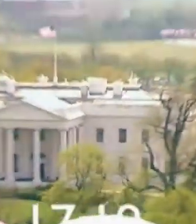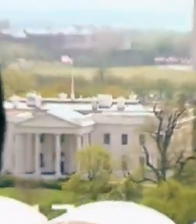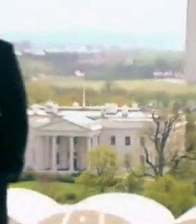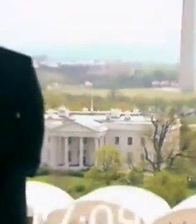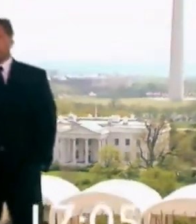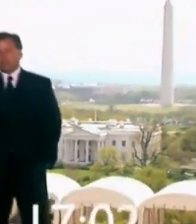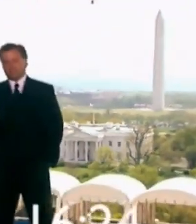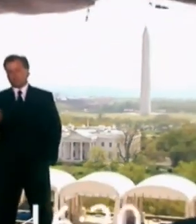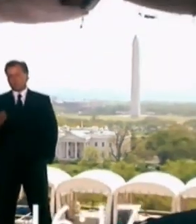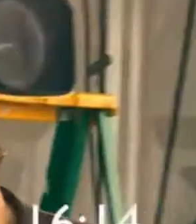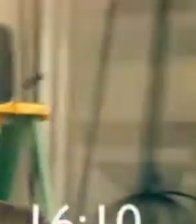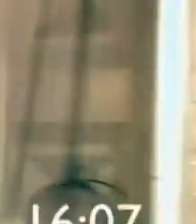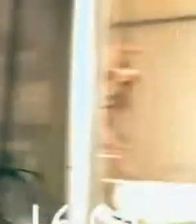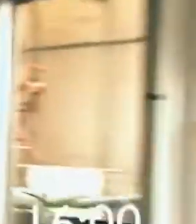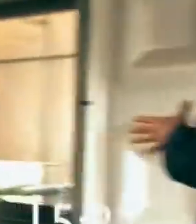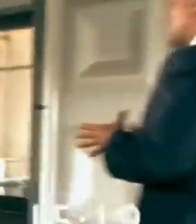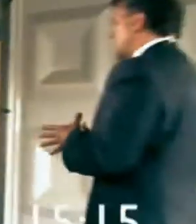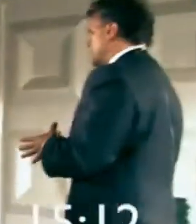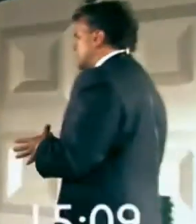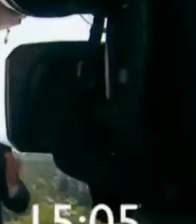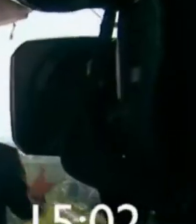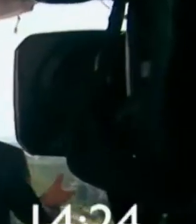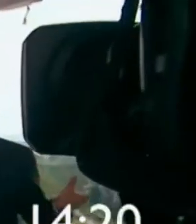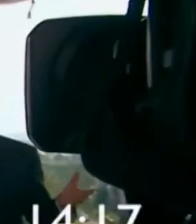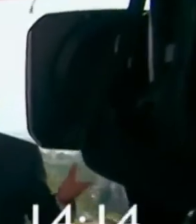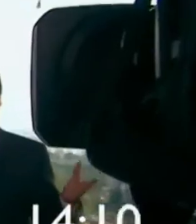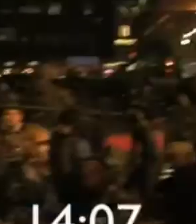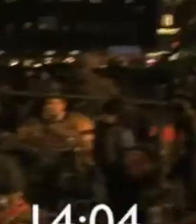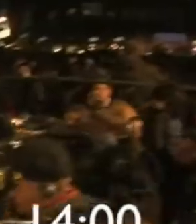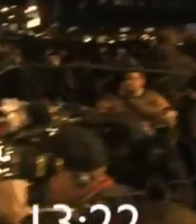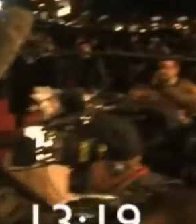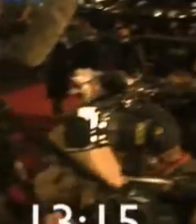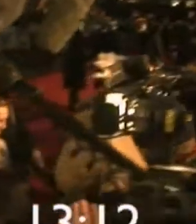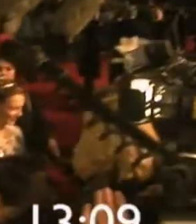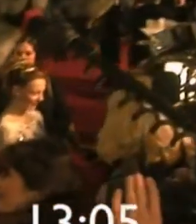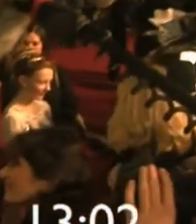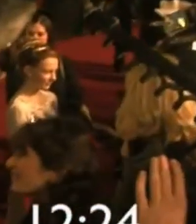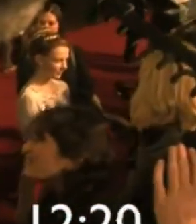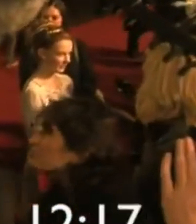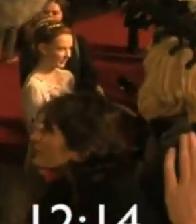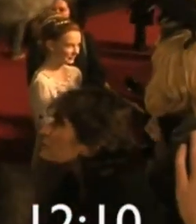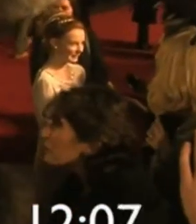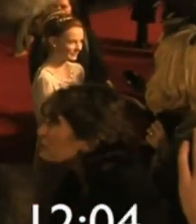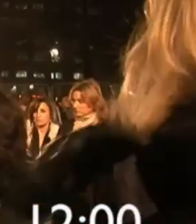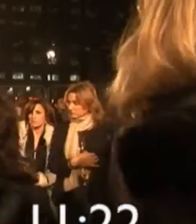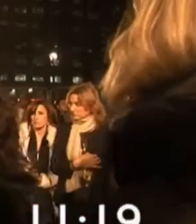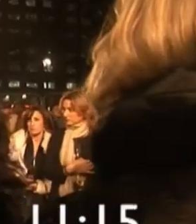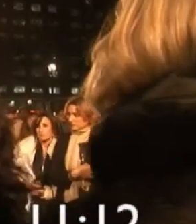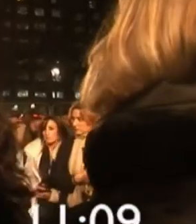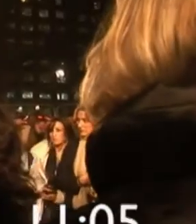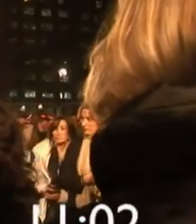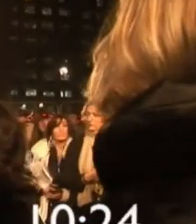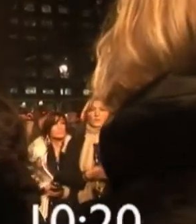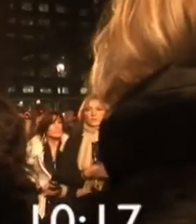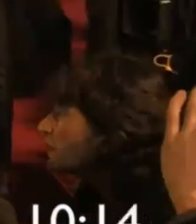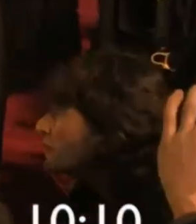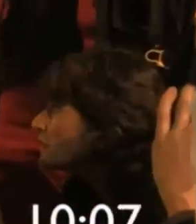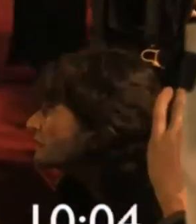up next the Holocaust. The entire cache is up and in the front the united states. The arena up